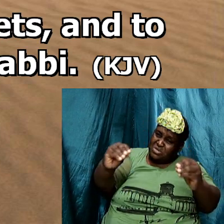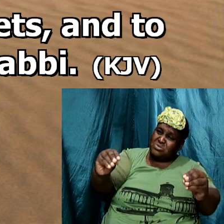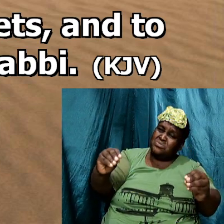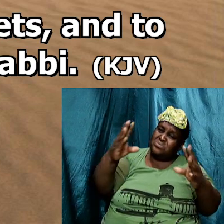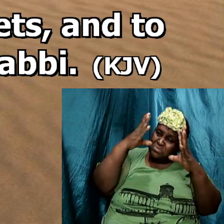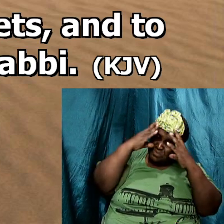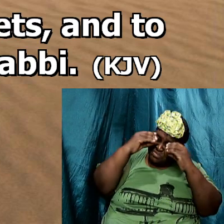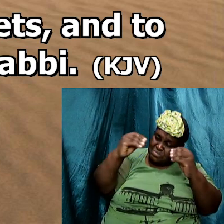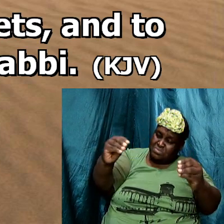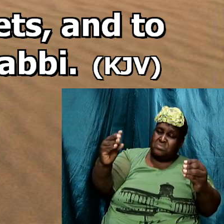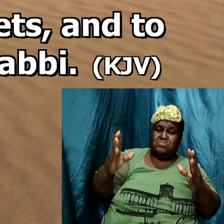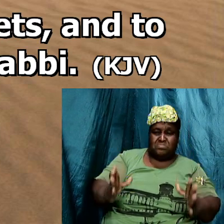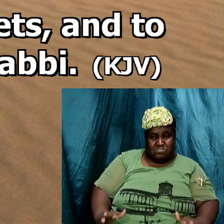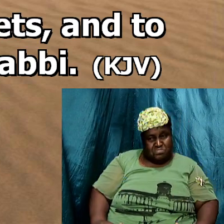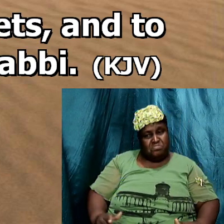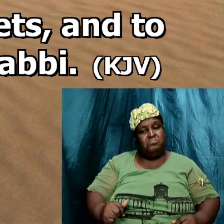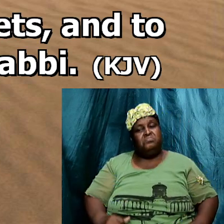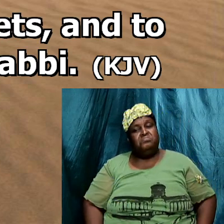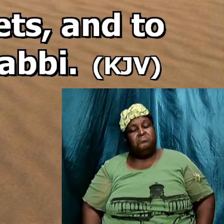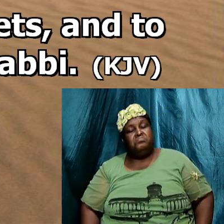Look here